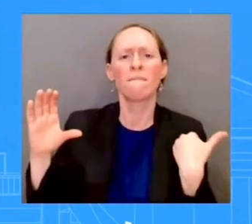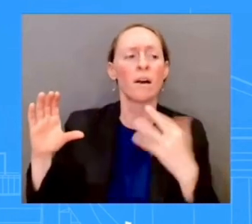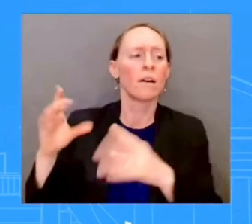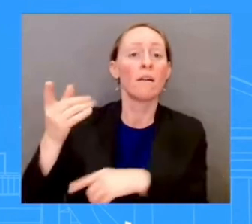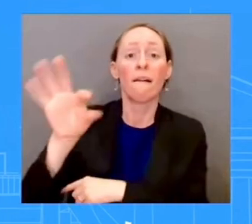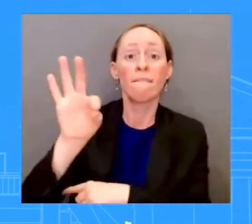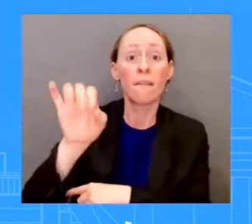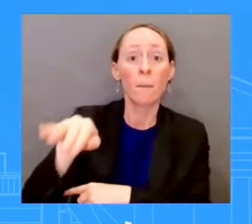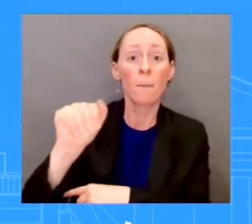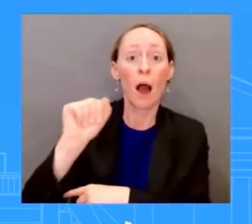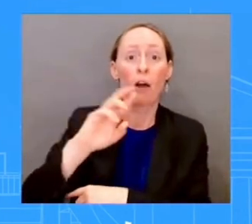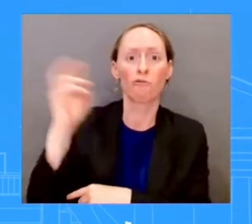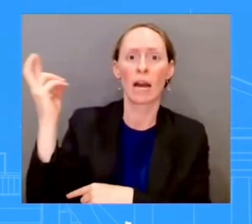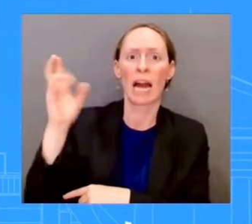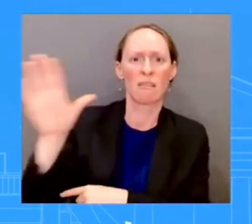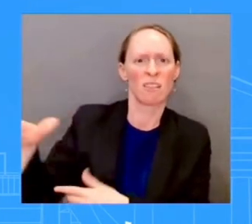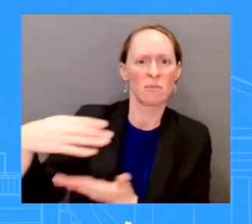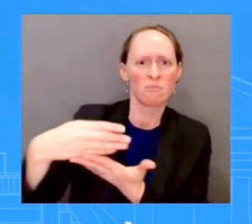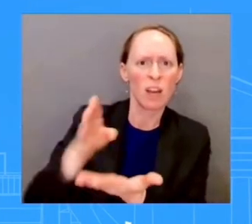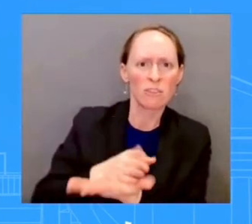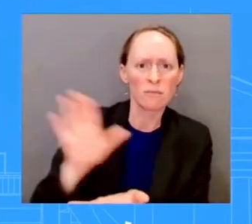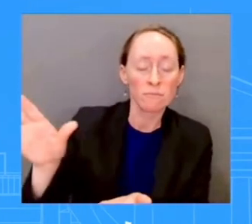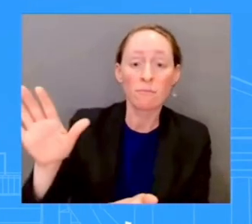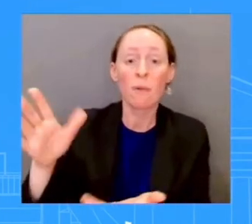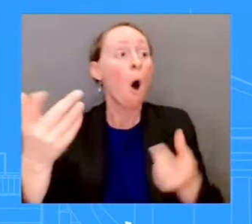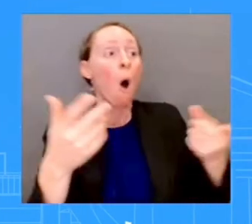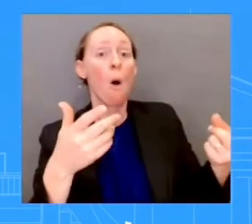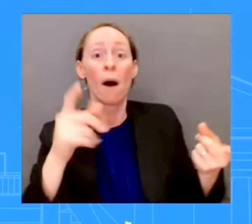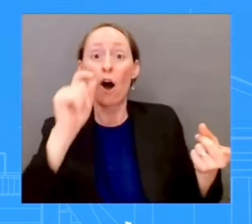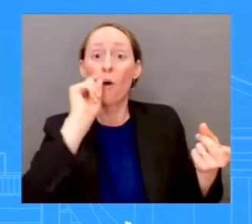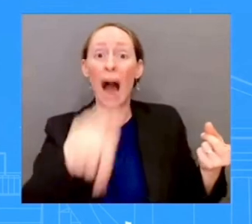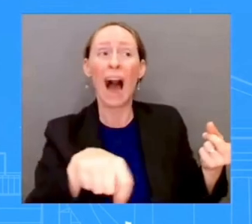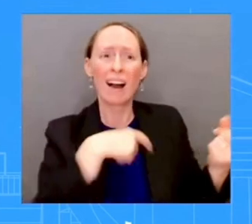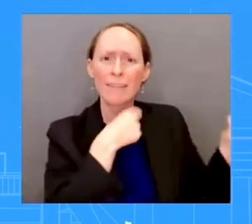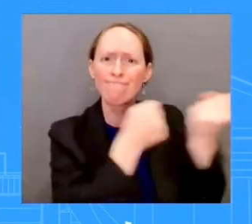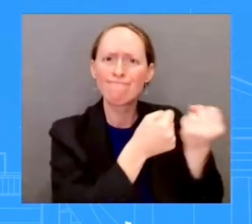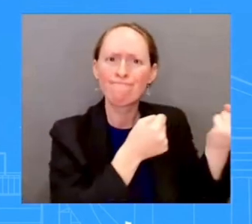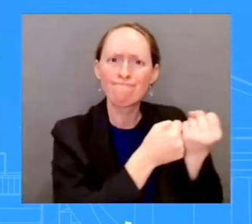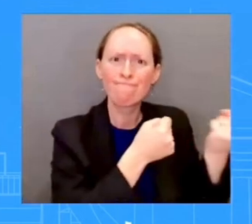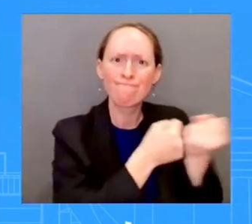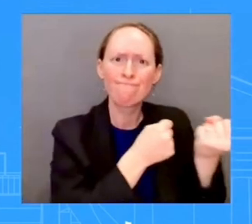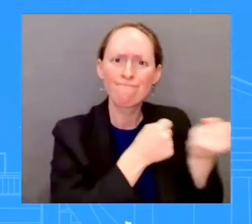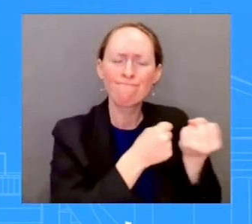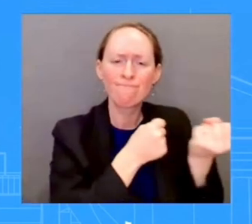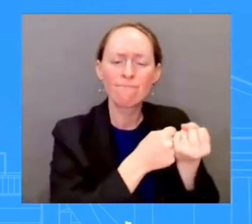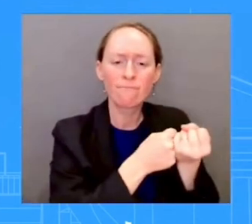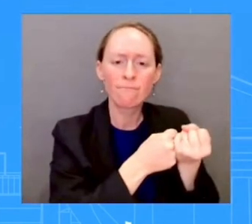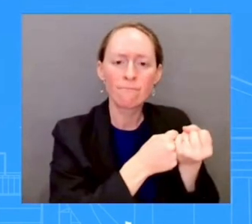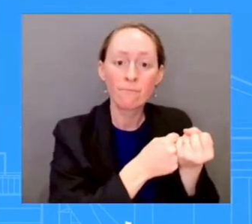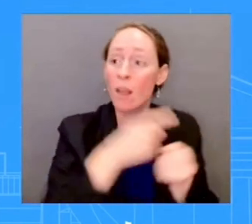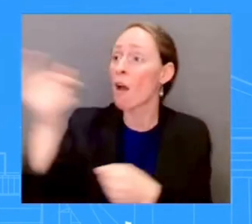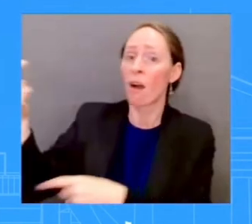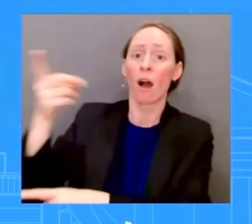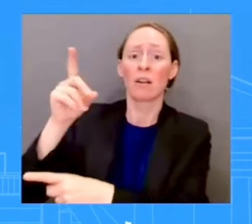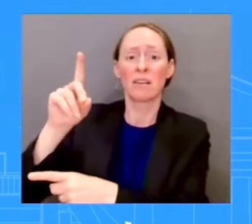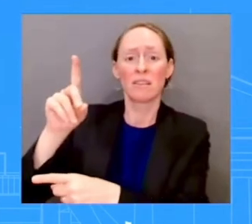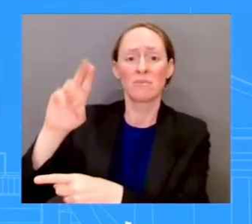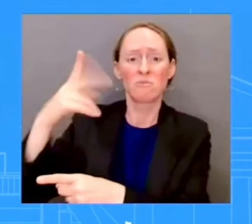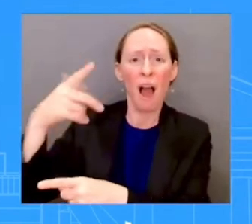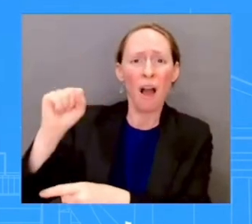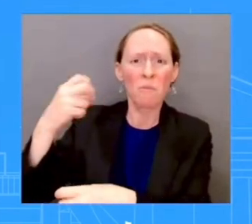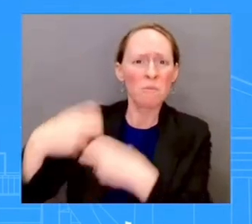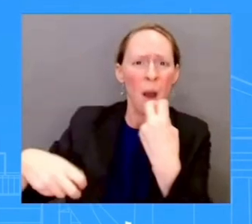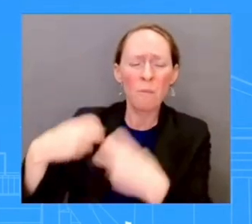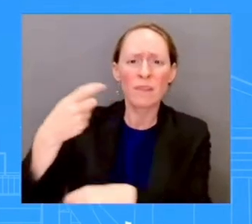people of Ukraine and combating the fentanyl crisis, which is all incredibly important. Today, OMB sent a technical